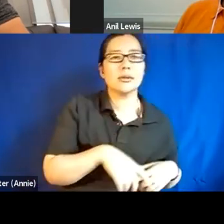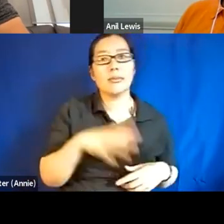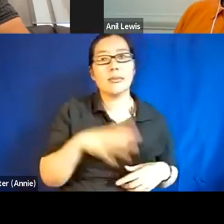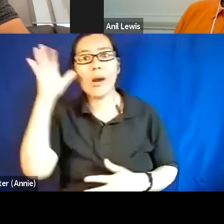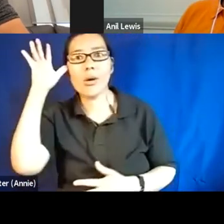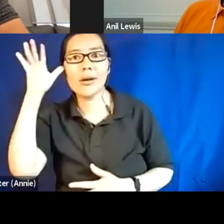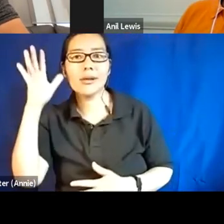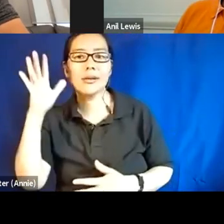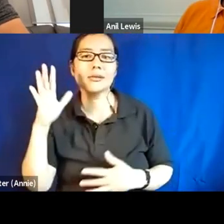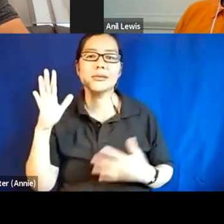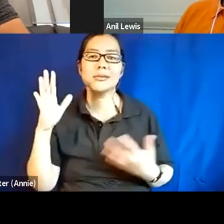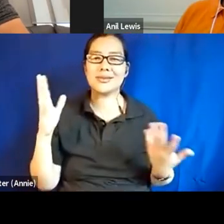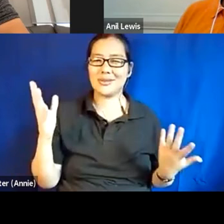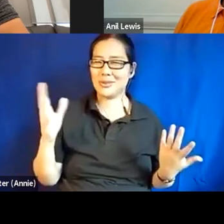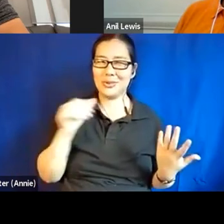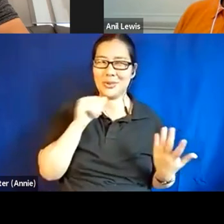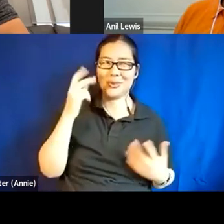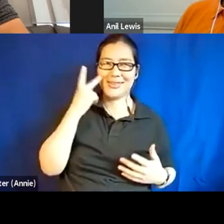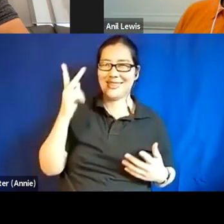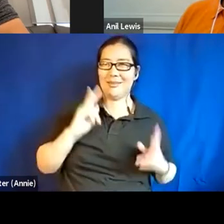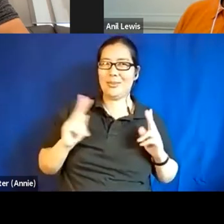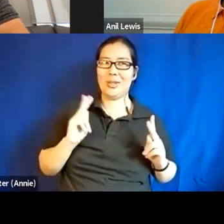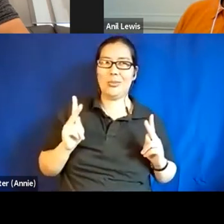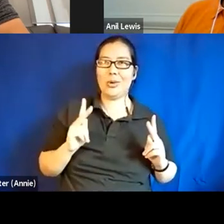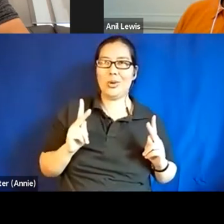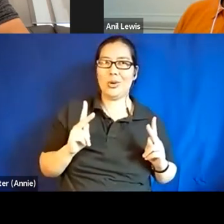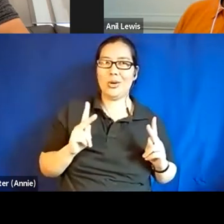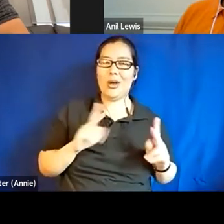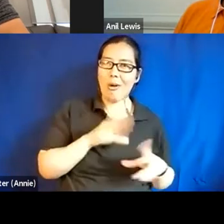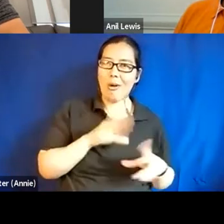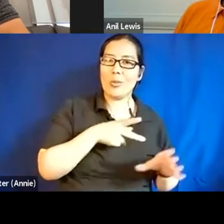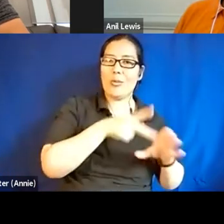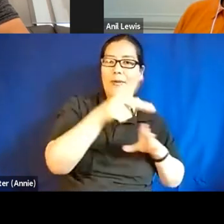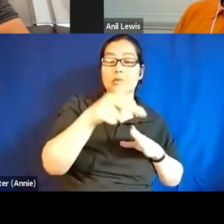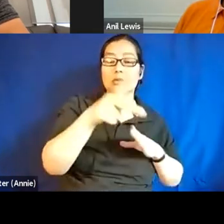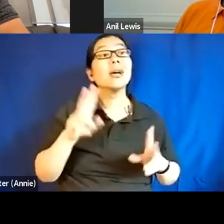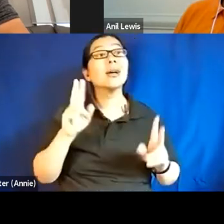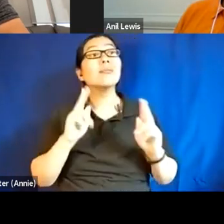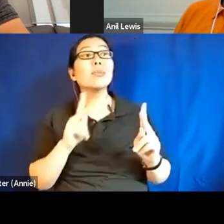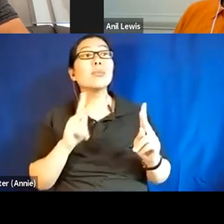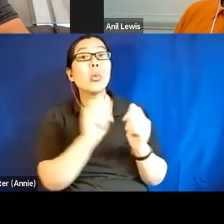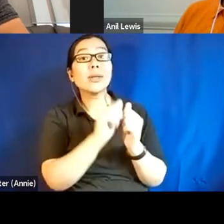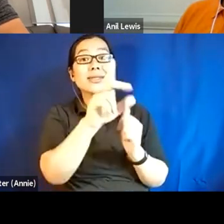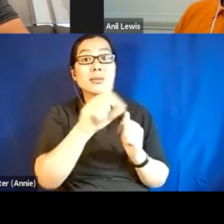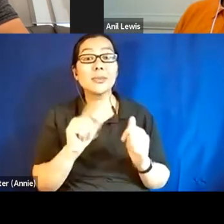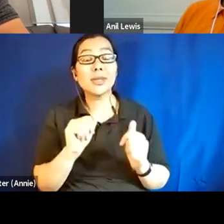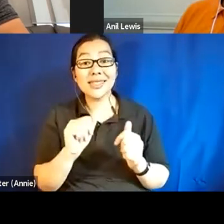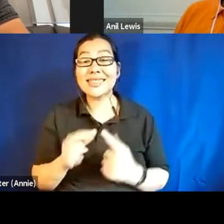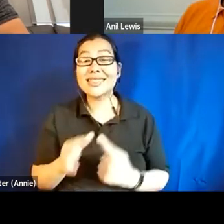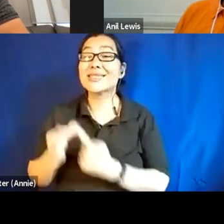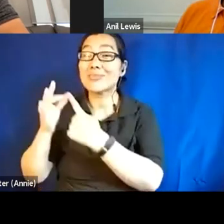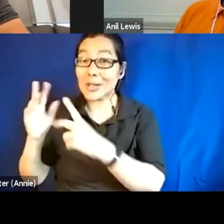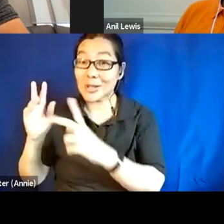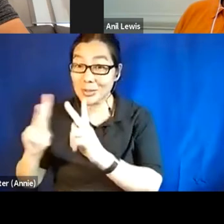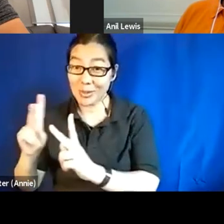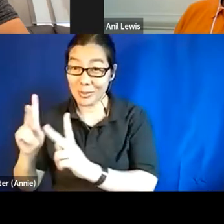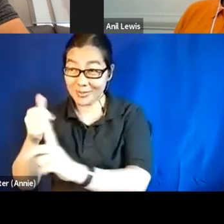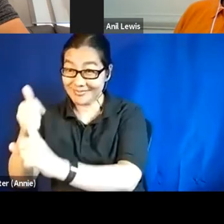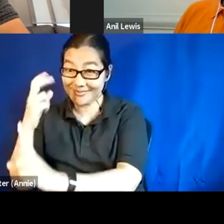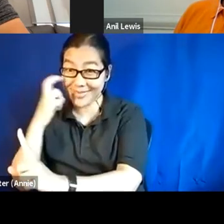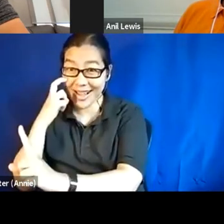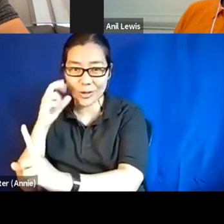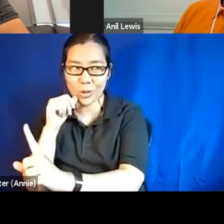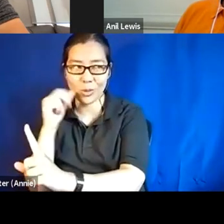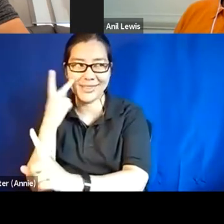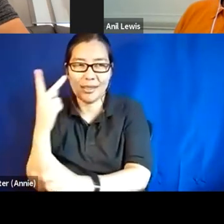see people doing professions, persons with disabilities, persons who are blind, especially we, you don't see them doing jobs,